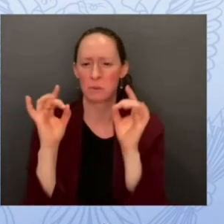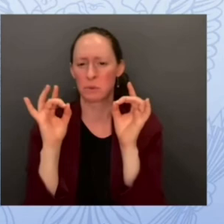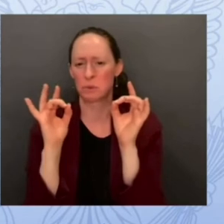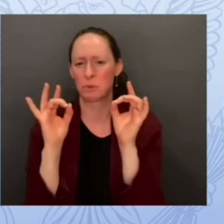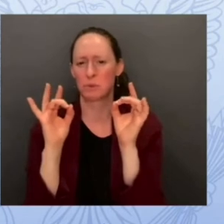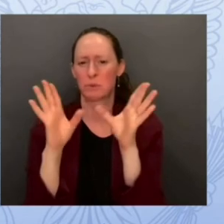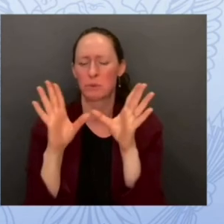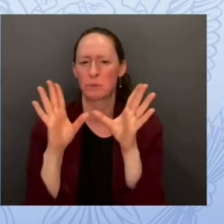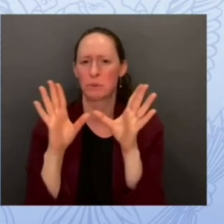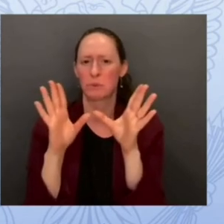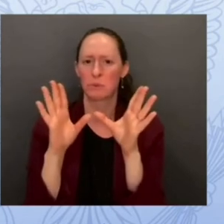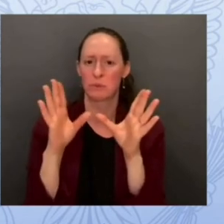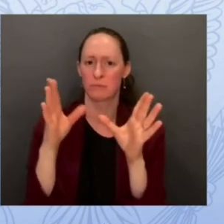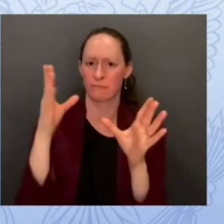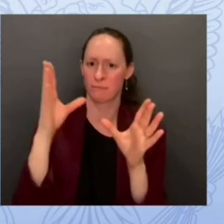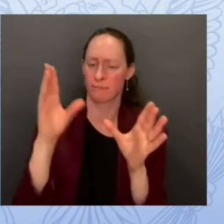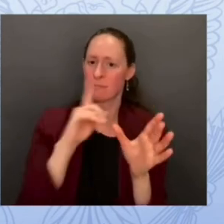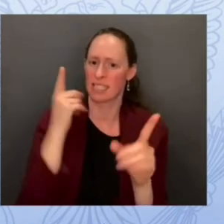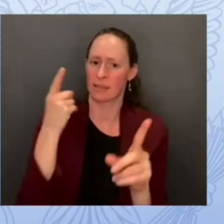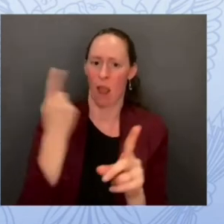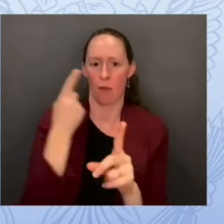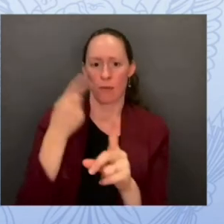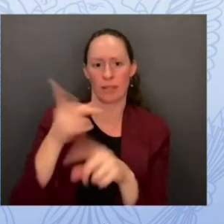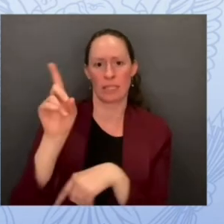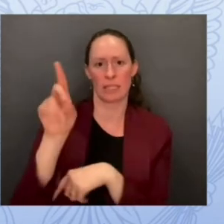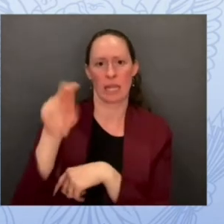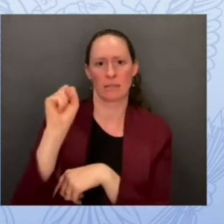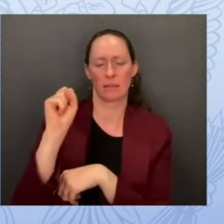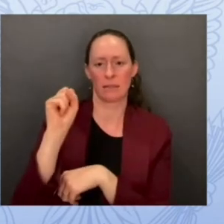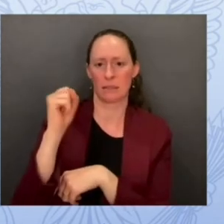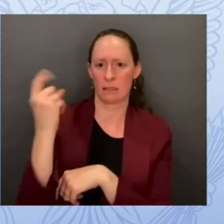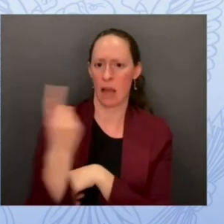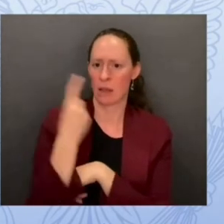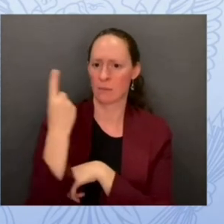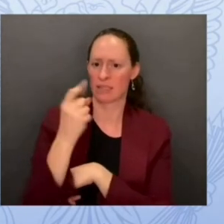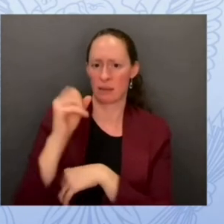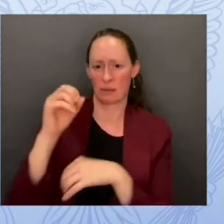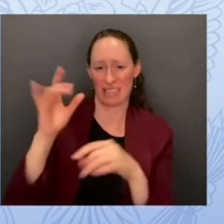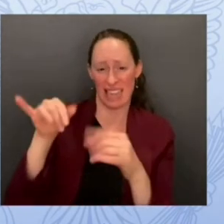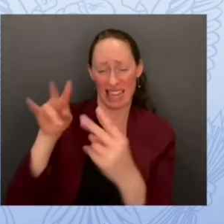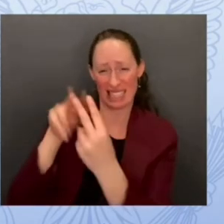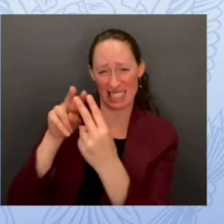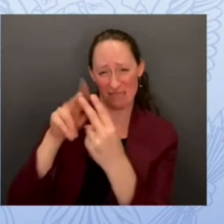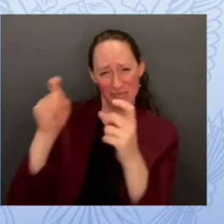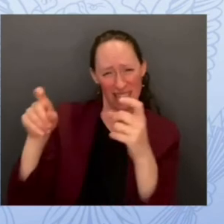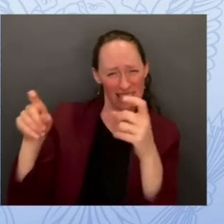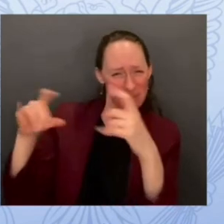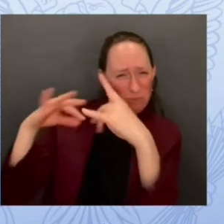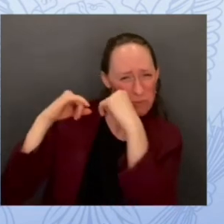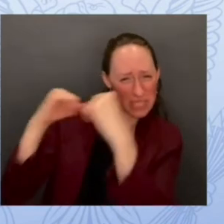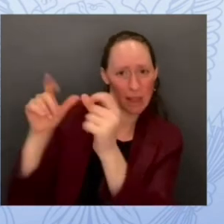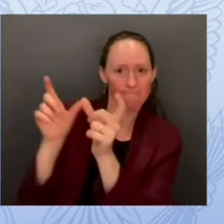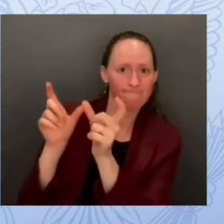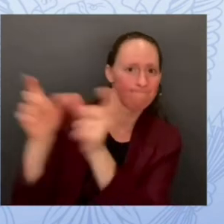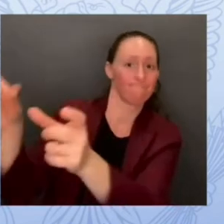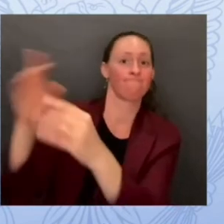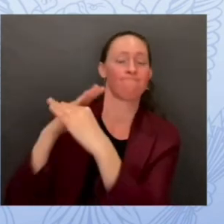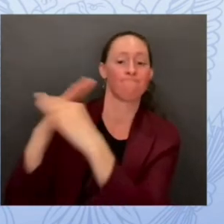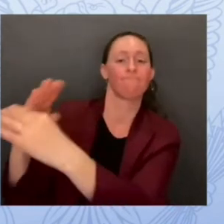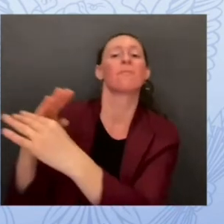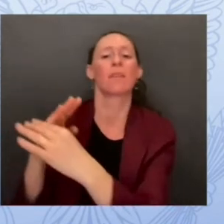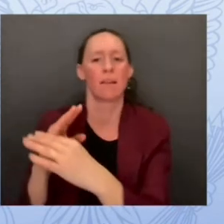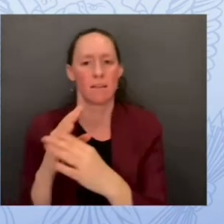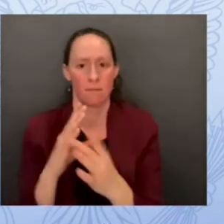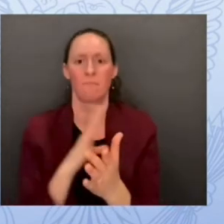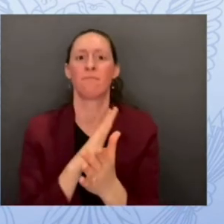so those two sets of protections are very impactful for schools and we look forward to counting how many of small schools